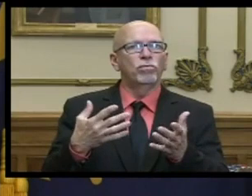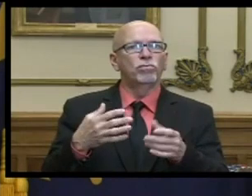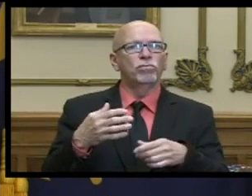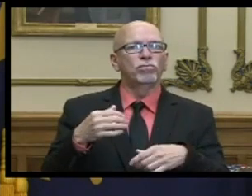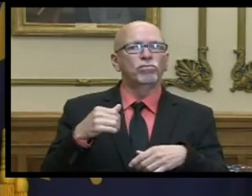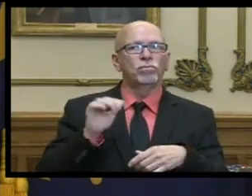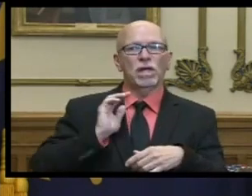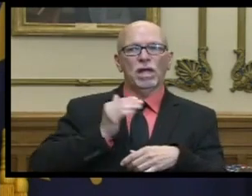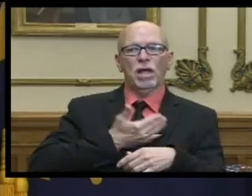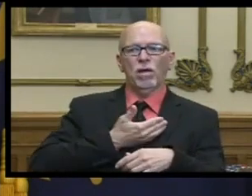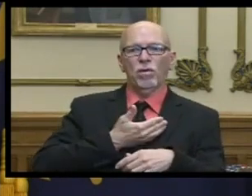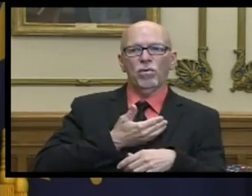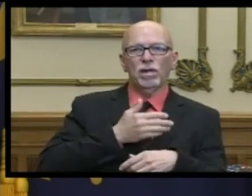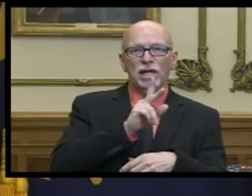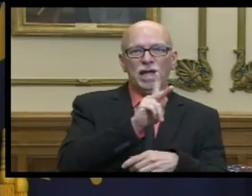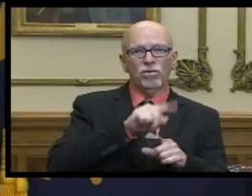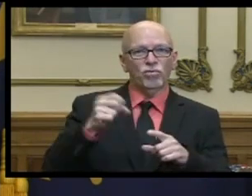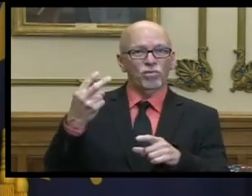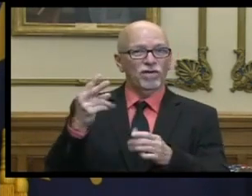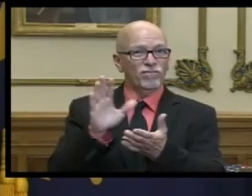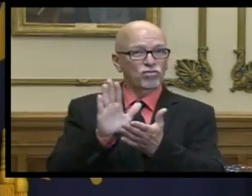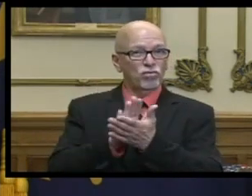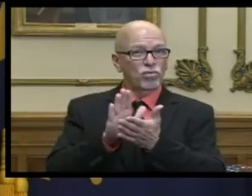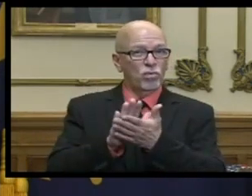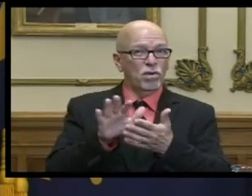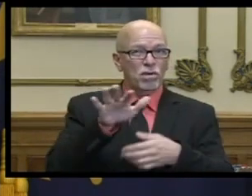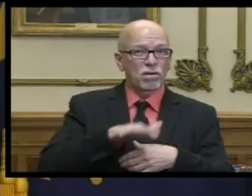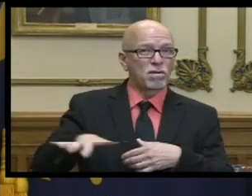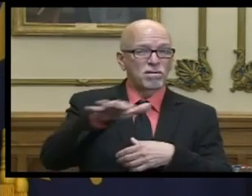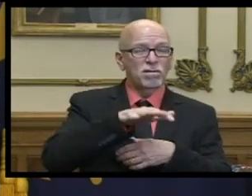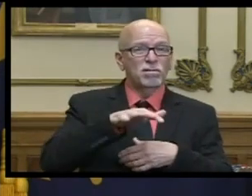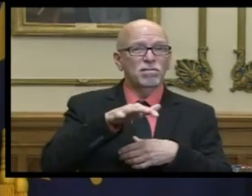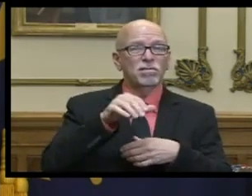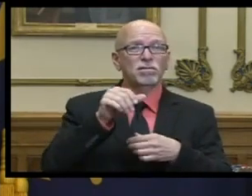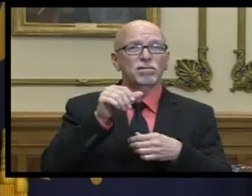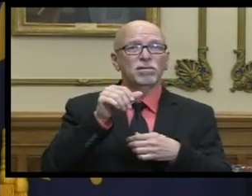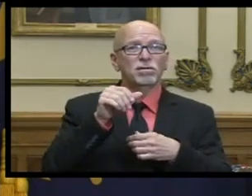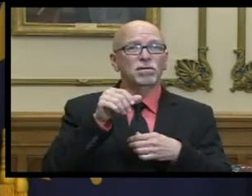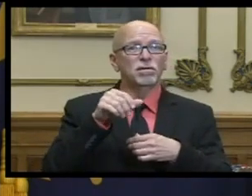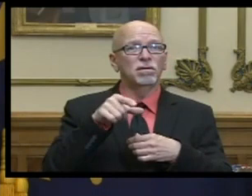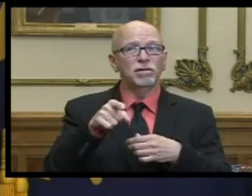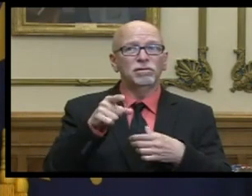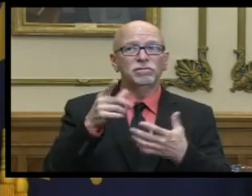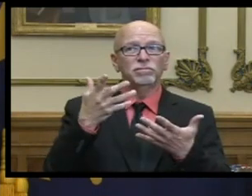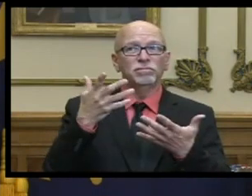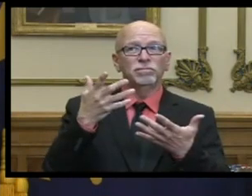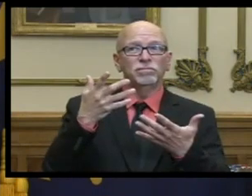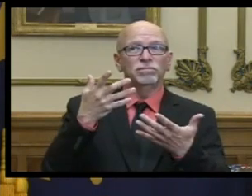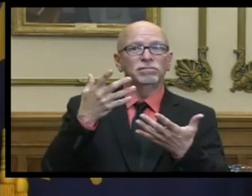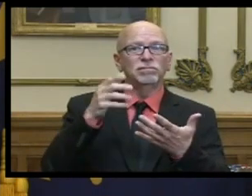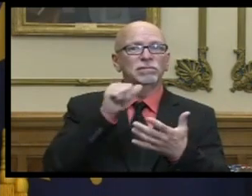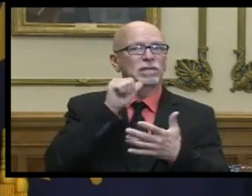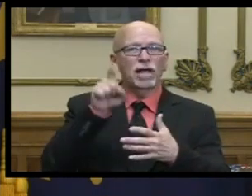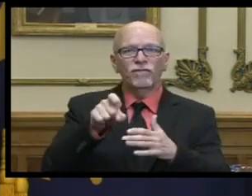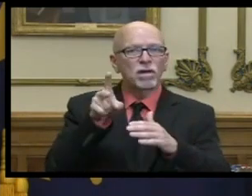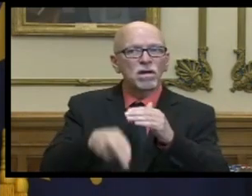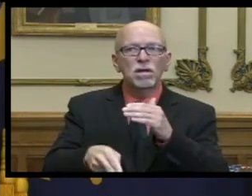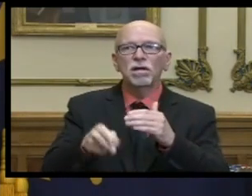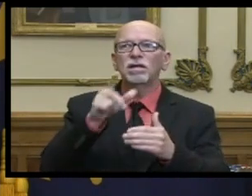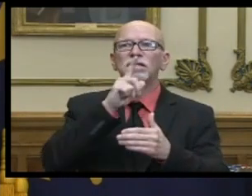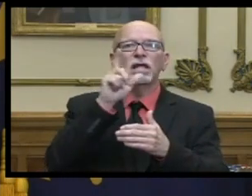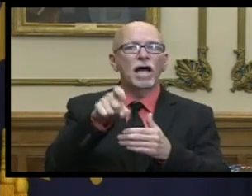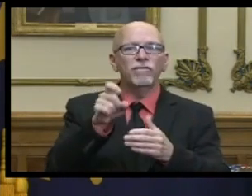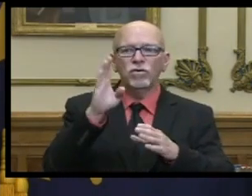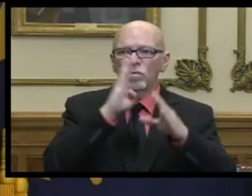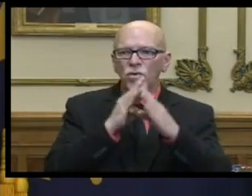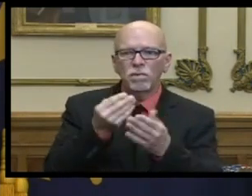our k through 12 school schools have been spared the knife or a cut in their